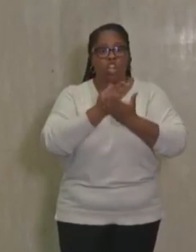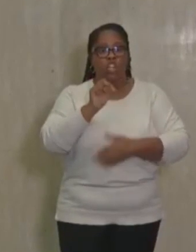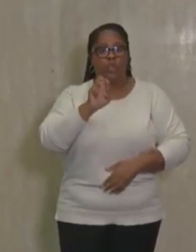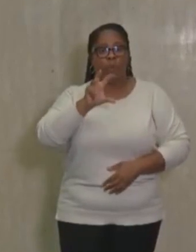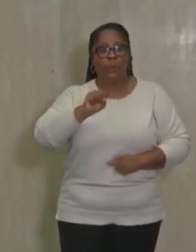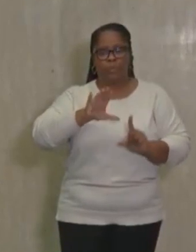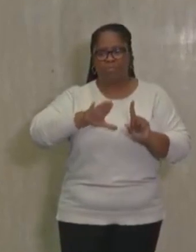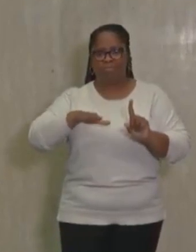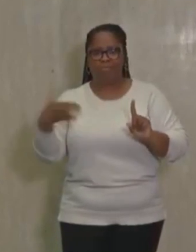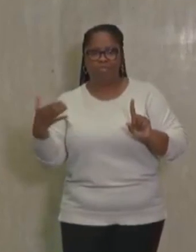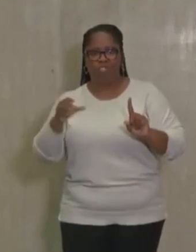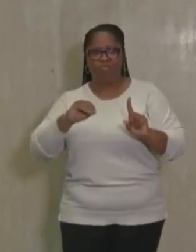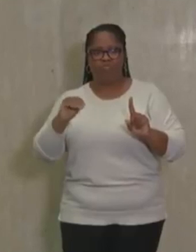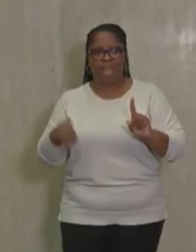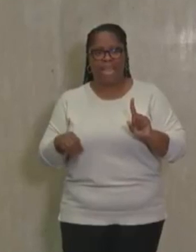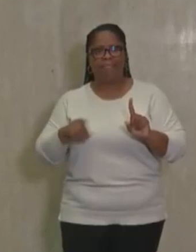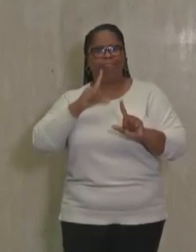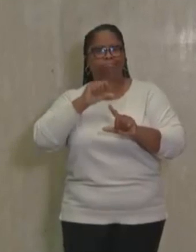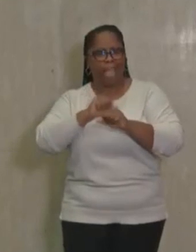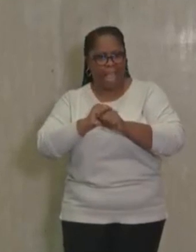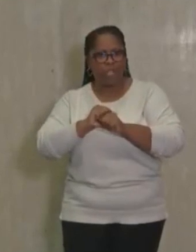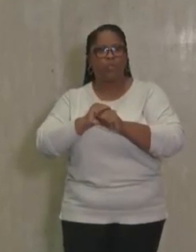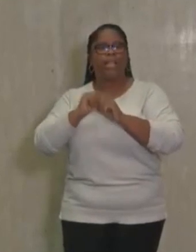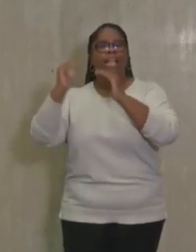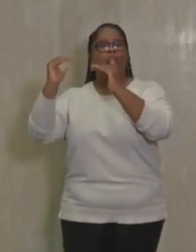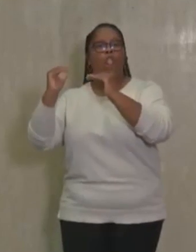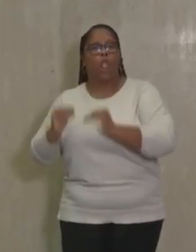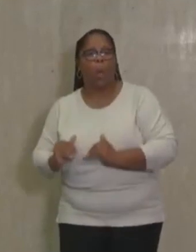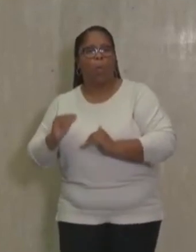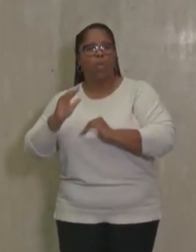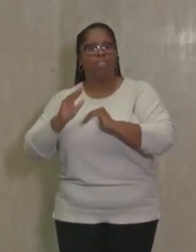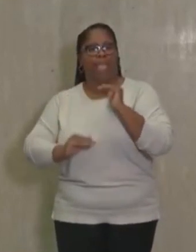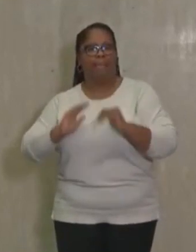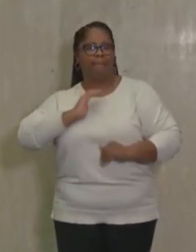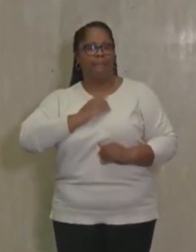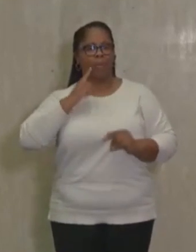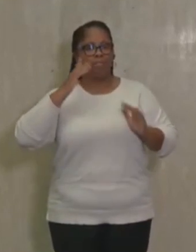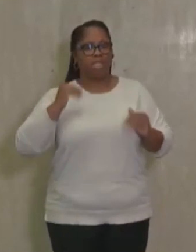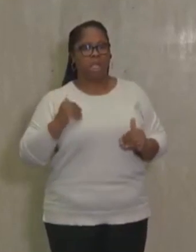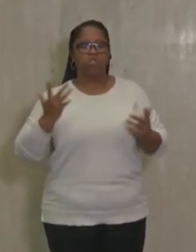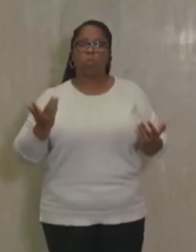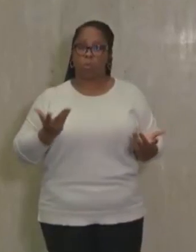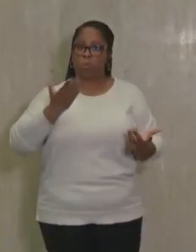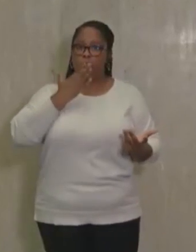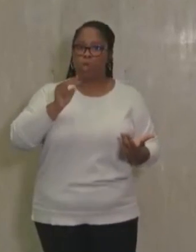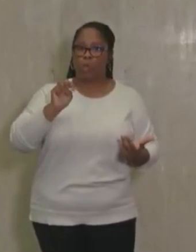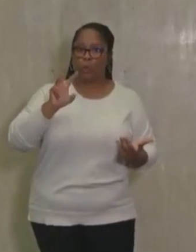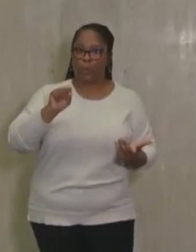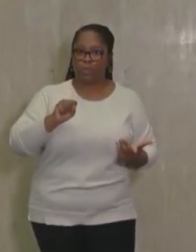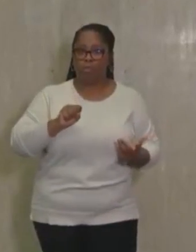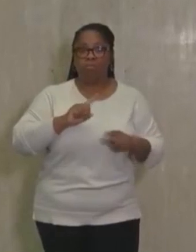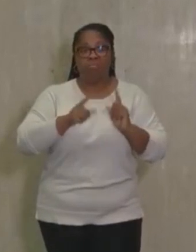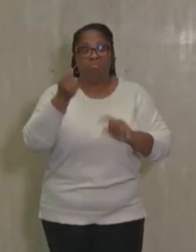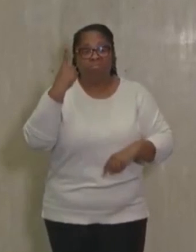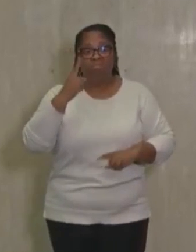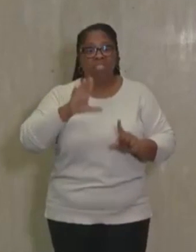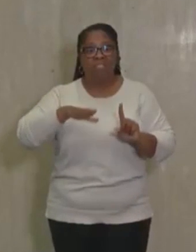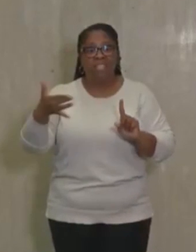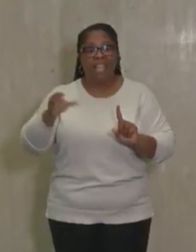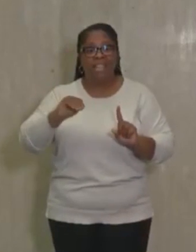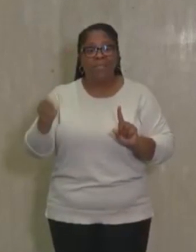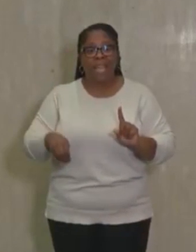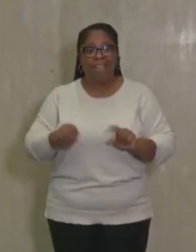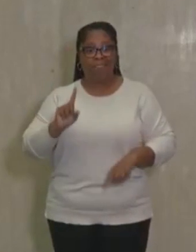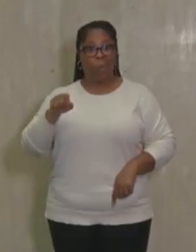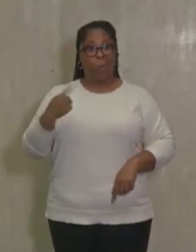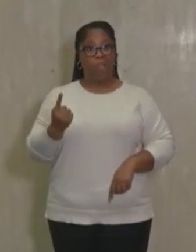is slightly or is lower than what we thought it would be. But the fatality rate is not the